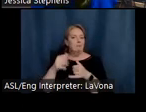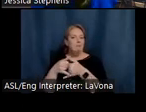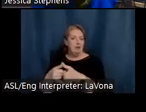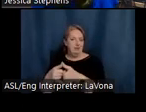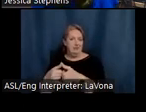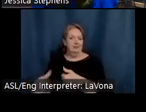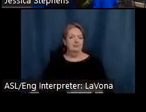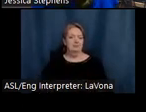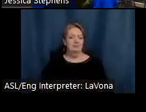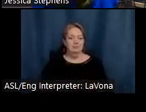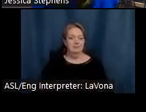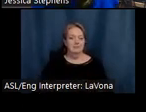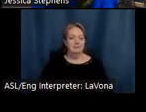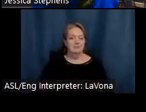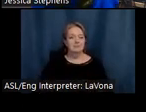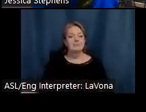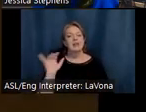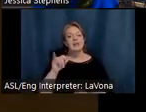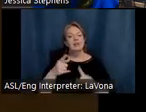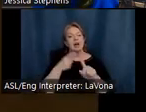McMicken School of Art and Design.